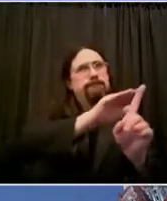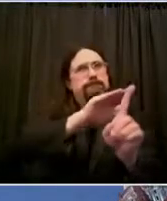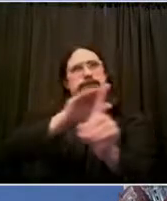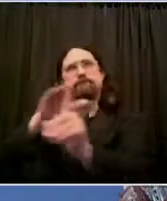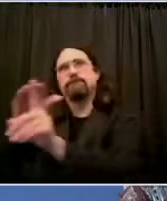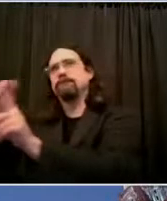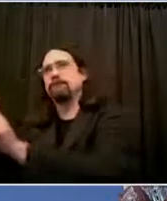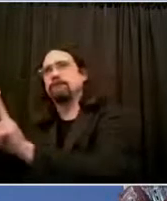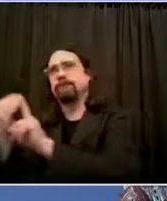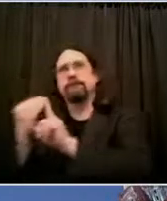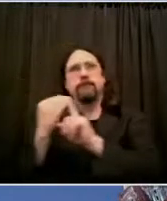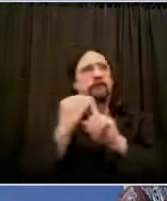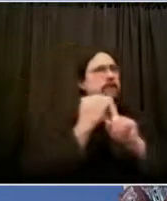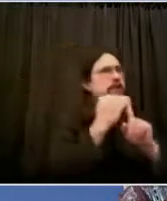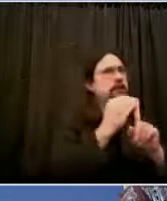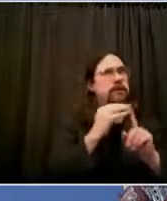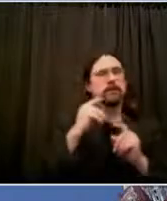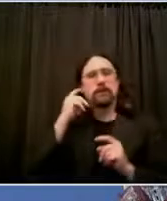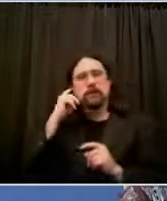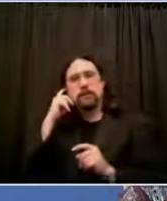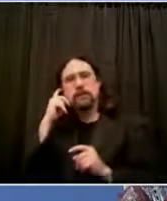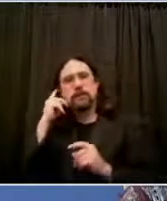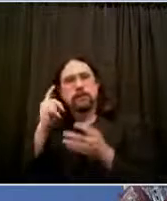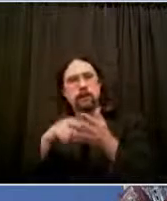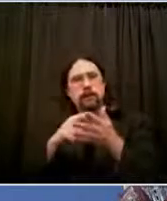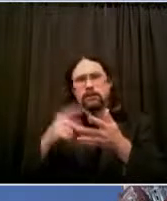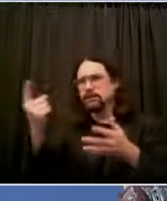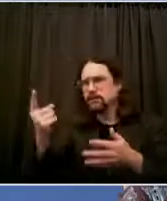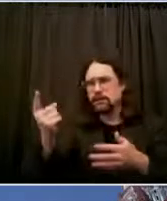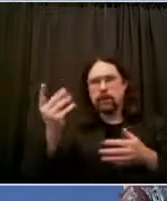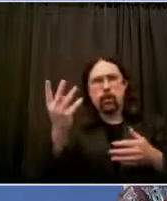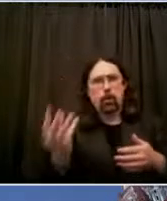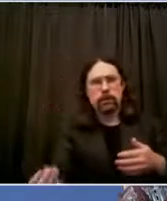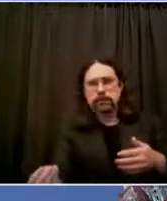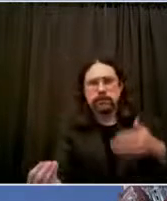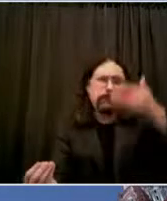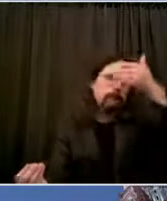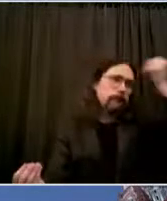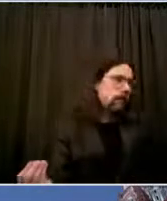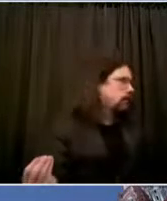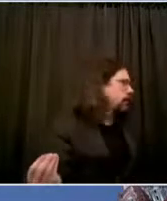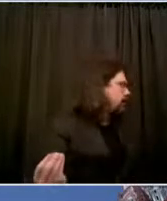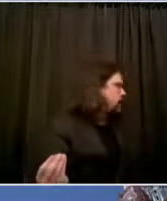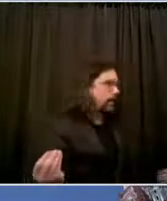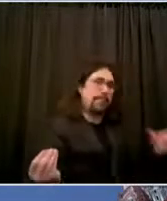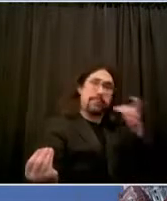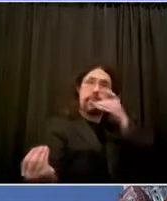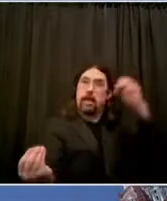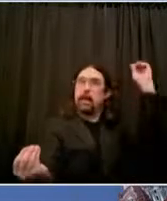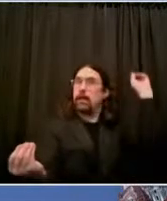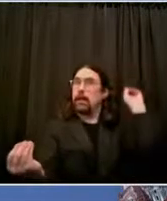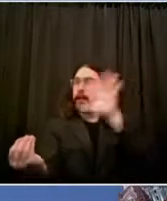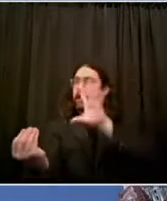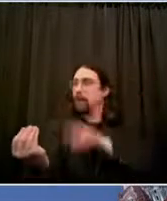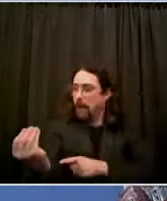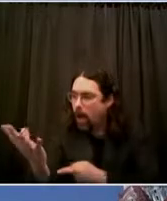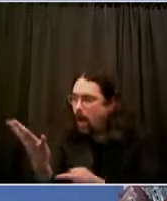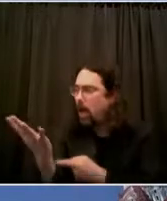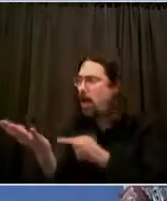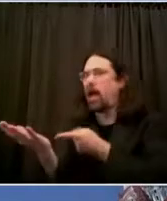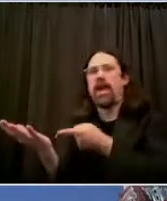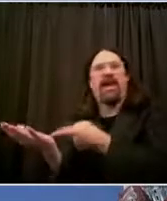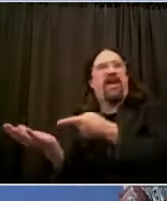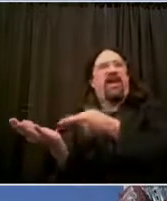I am so heartened by the changes that I see happening immediately. And I want to thank our legislators in